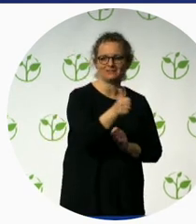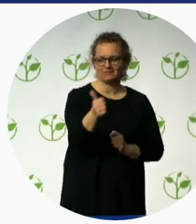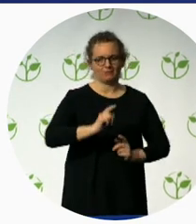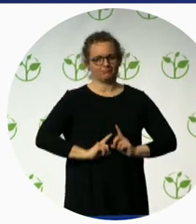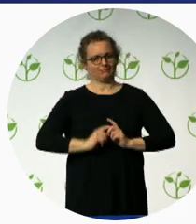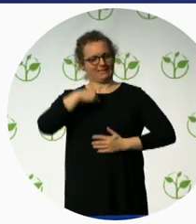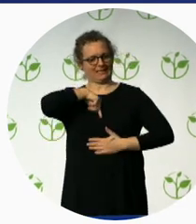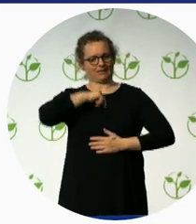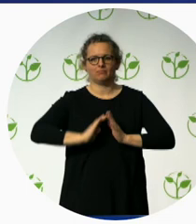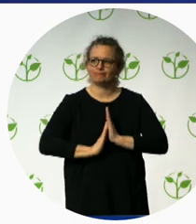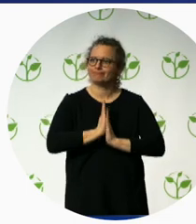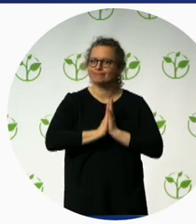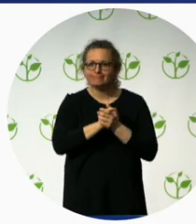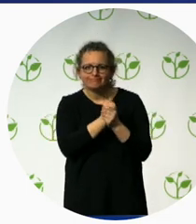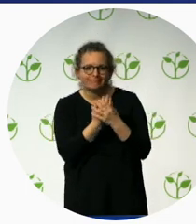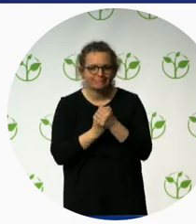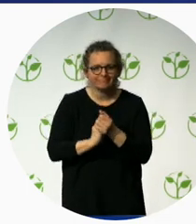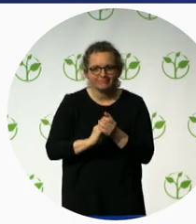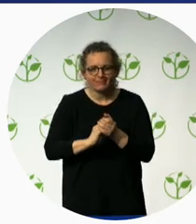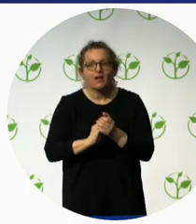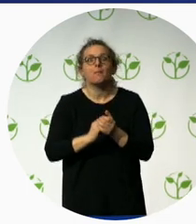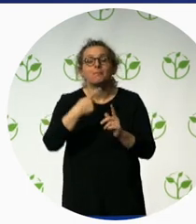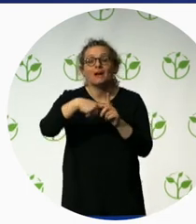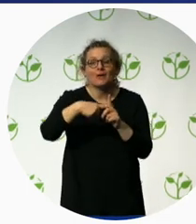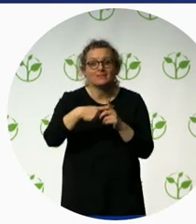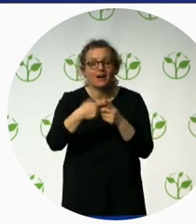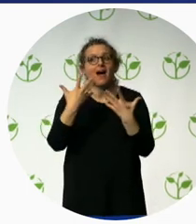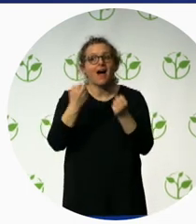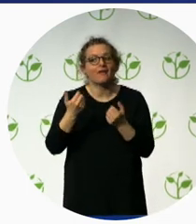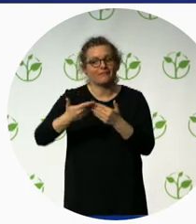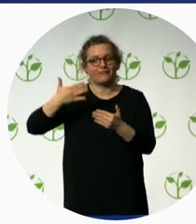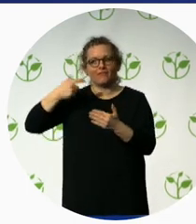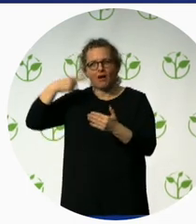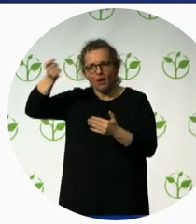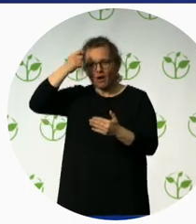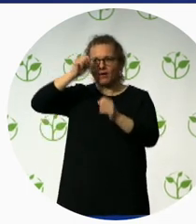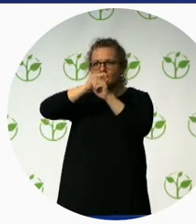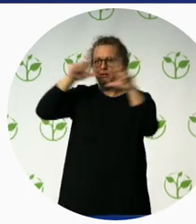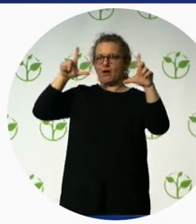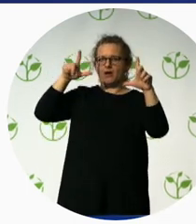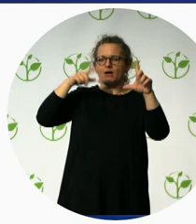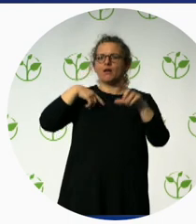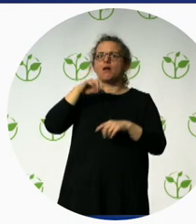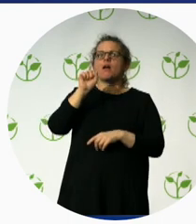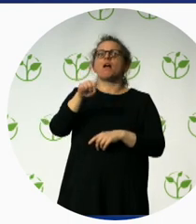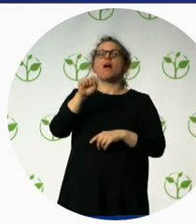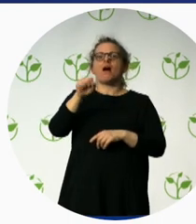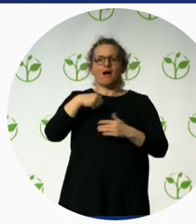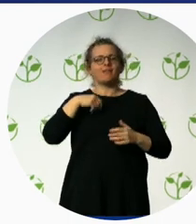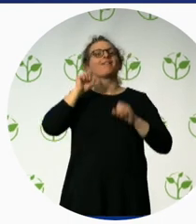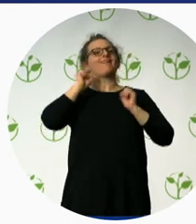the starting point, starting ball, the trigger. And I believe now that